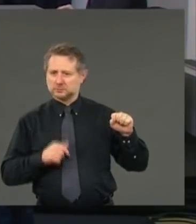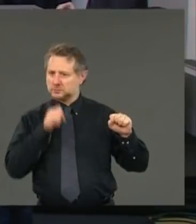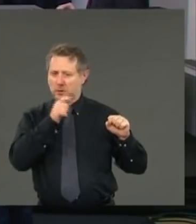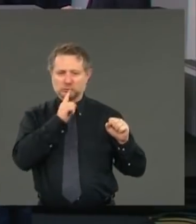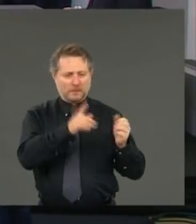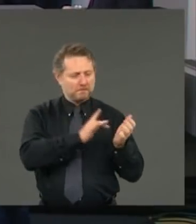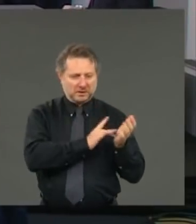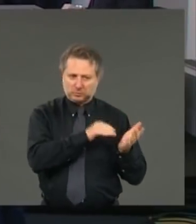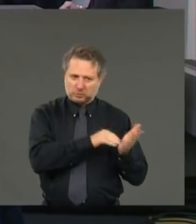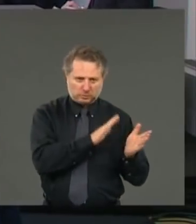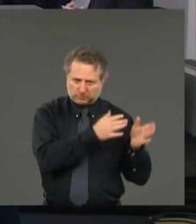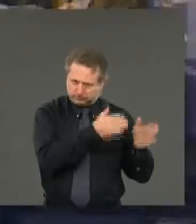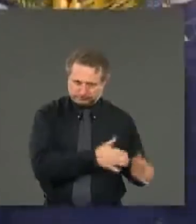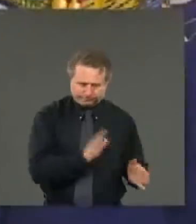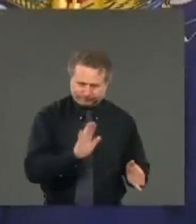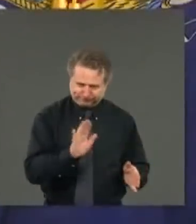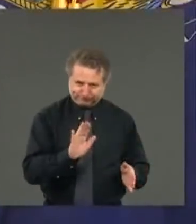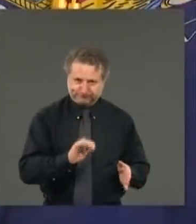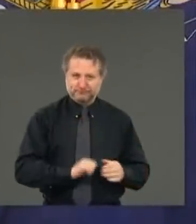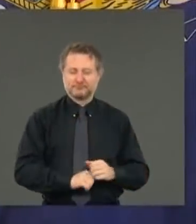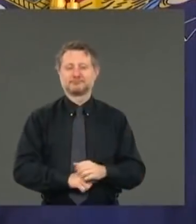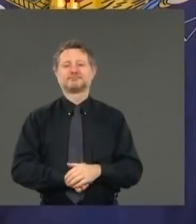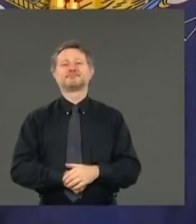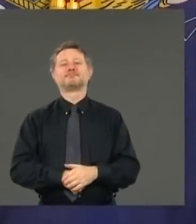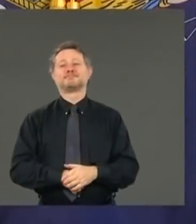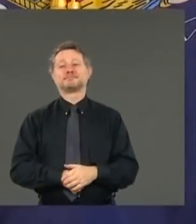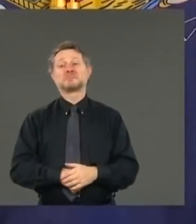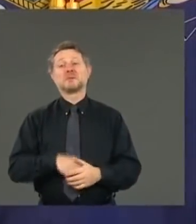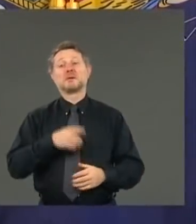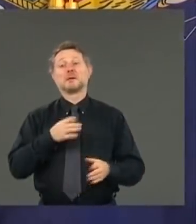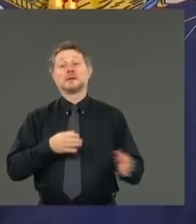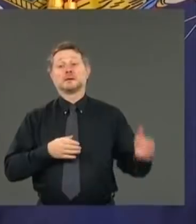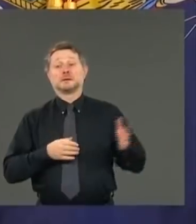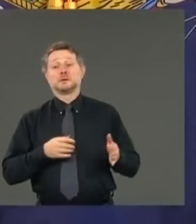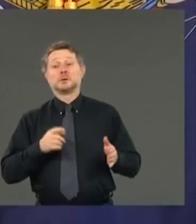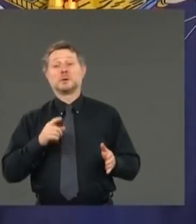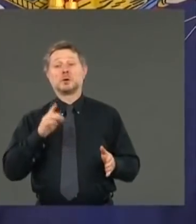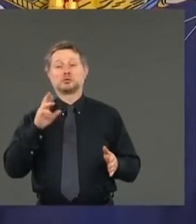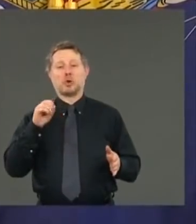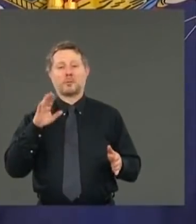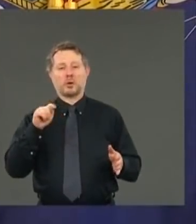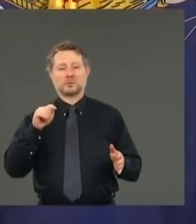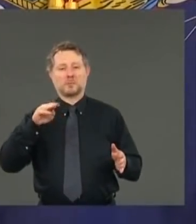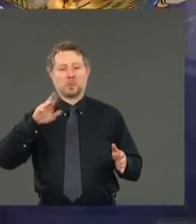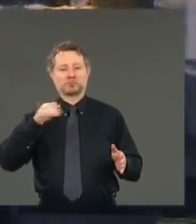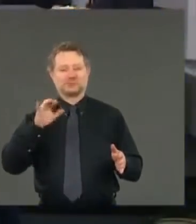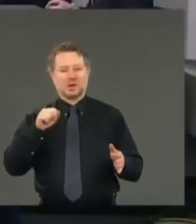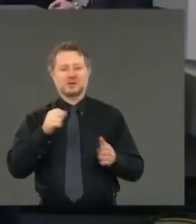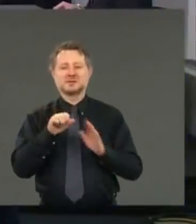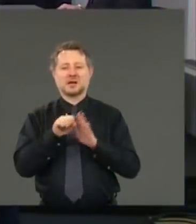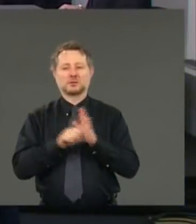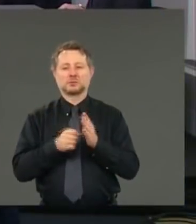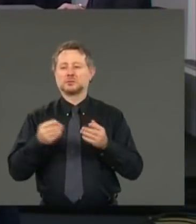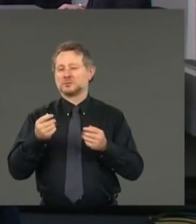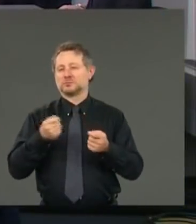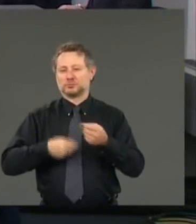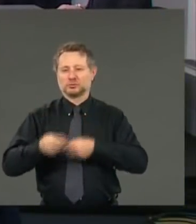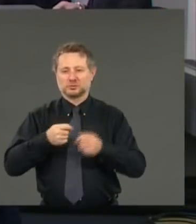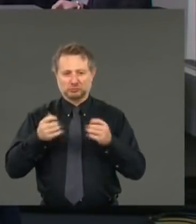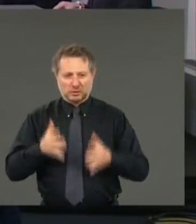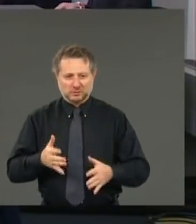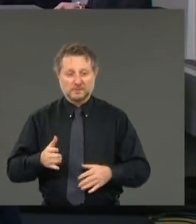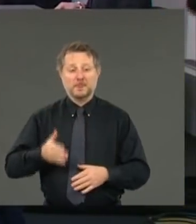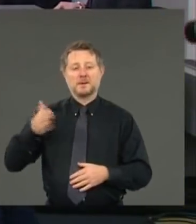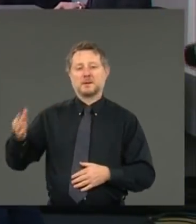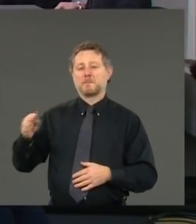doctor, not even a fake doctor, Robert Mejica, Director of the Budget. To my right, Melissa DeRosa, Secretary to the Governor. To my